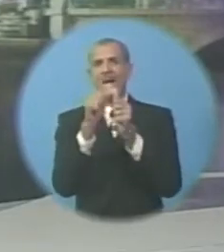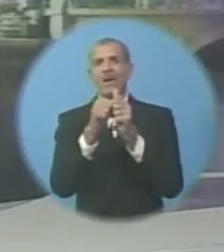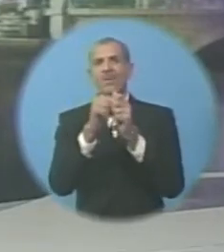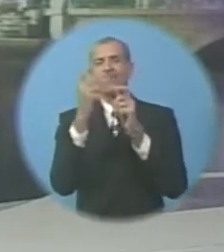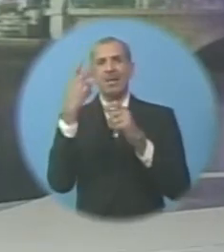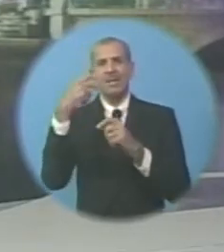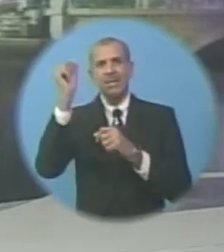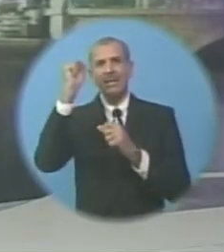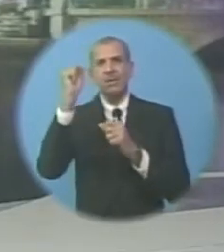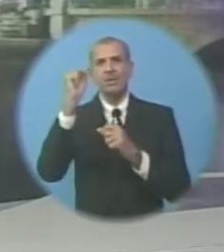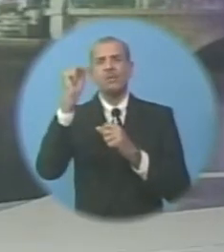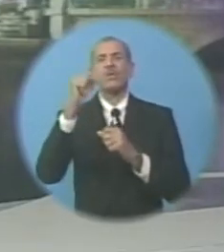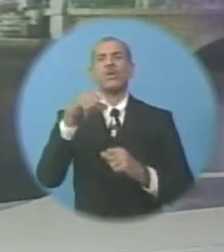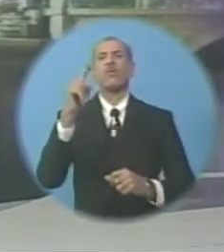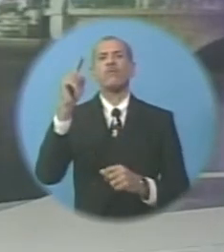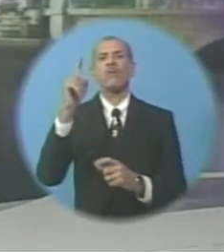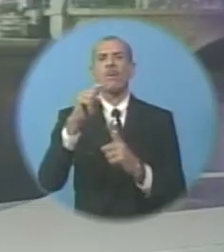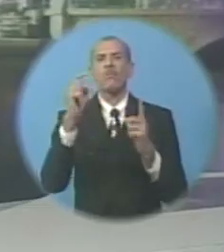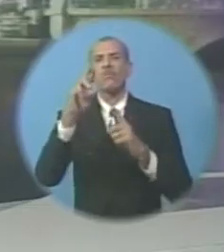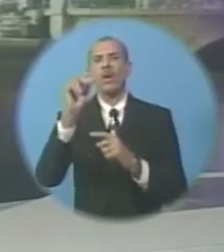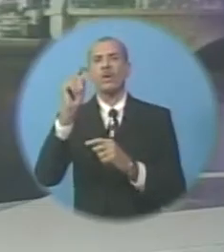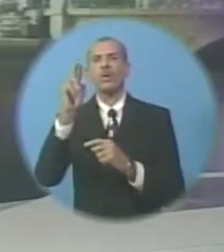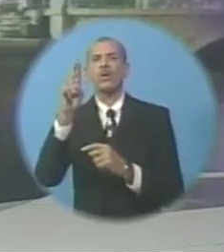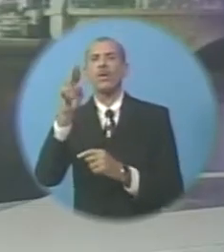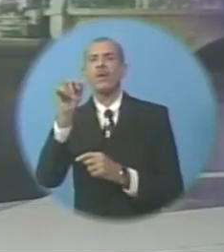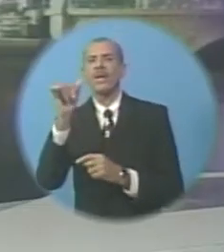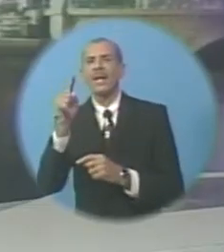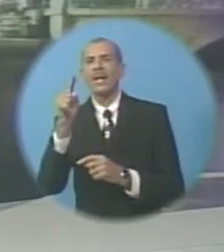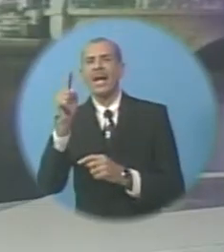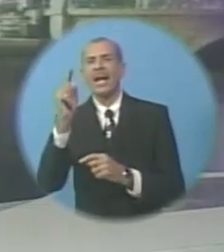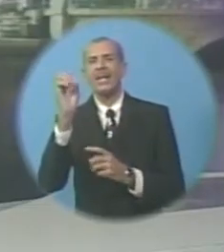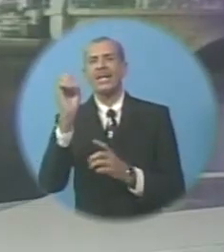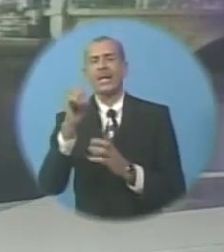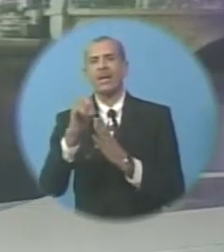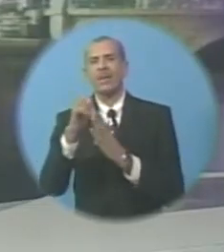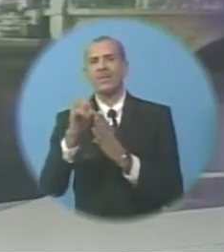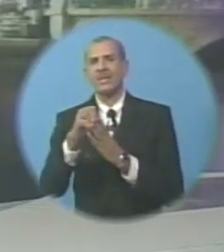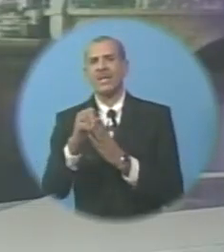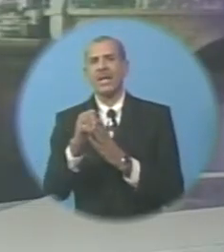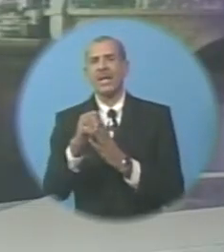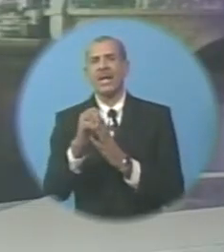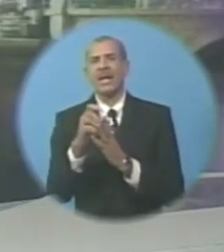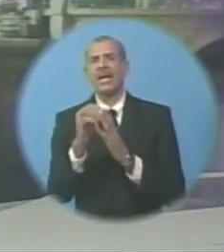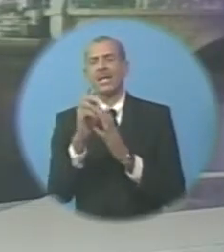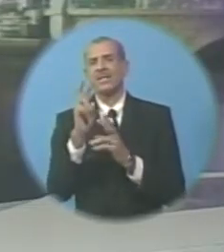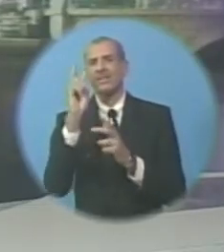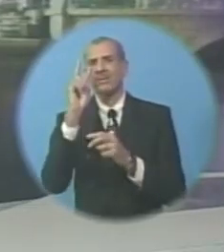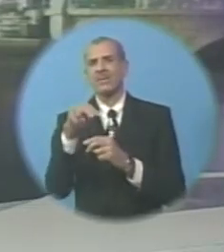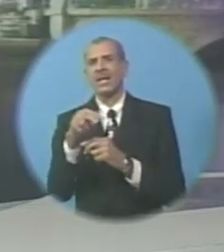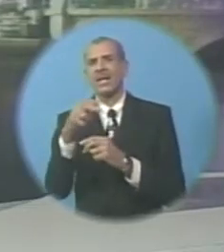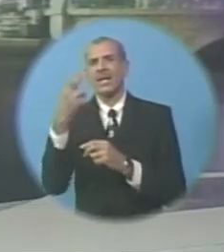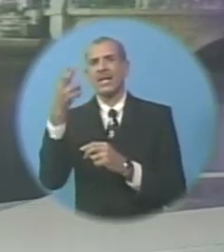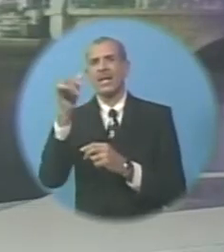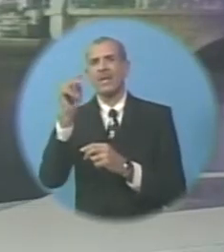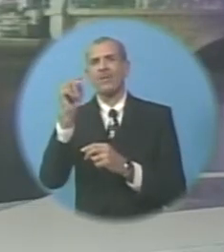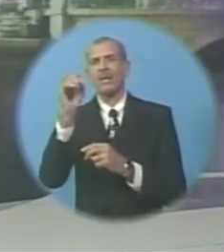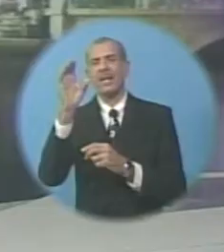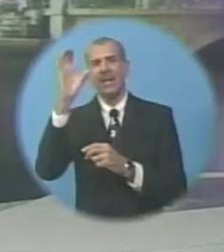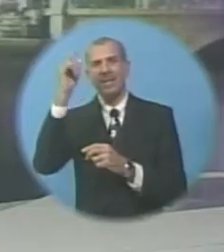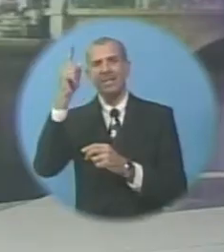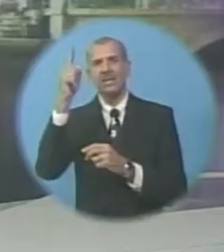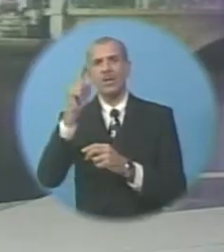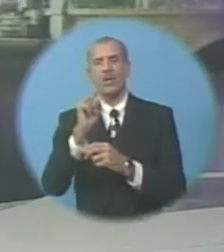way since Ronald Reagan based on three economic and political factors is forecasting a Hillary Clinton victory